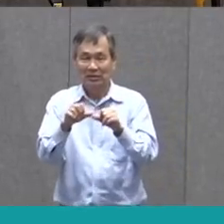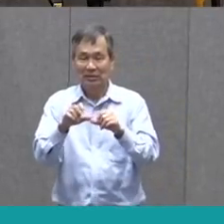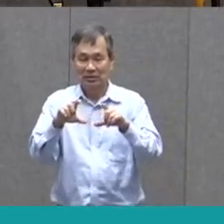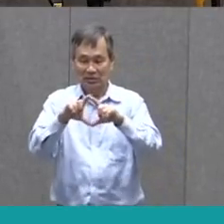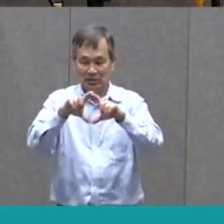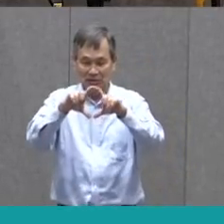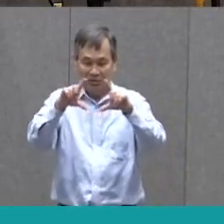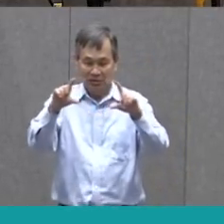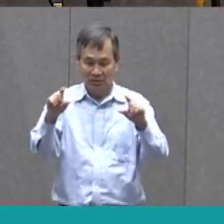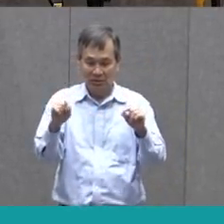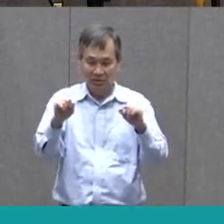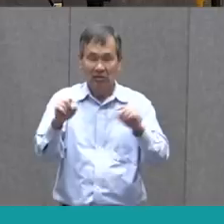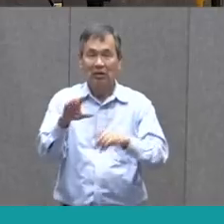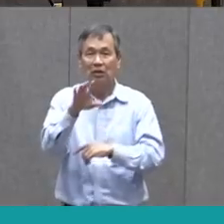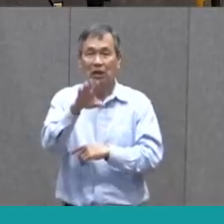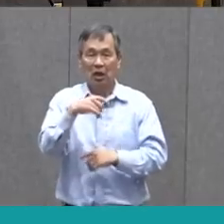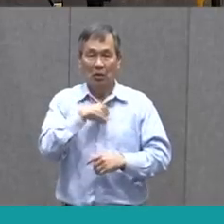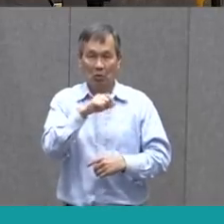while you write it in yours.